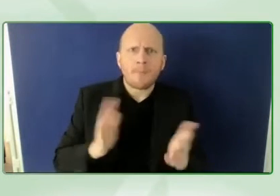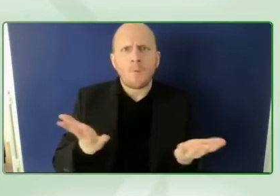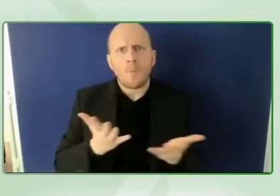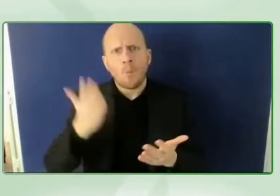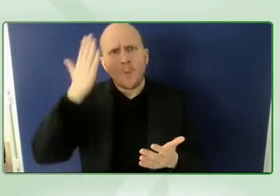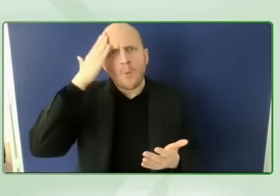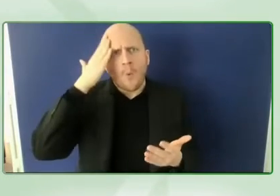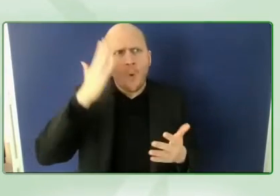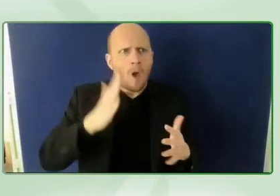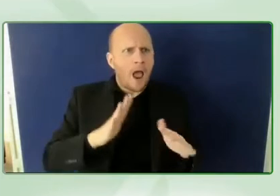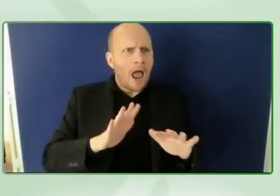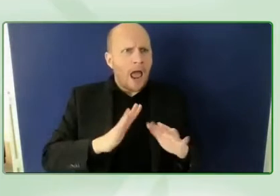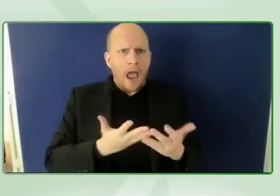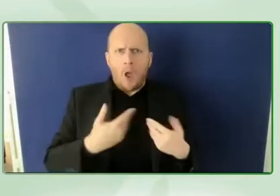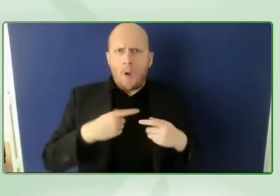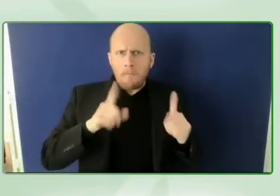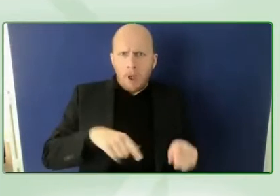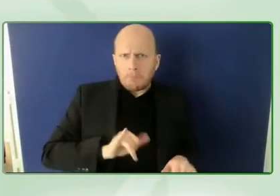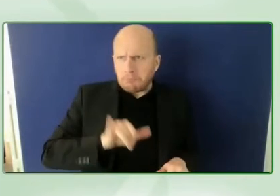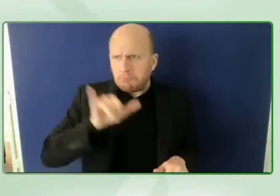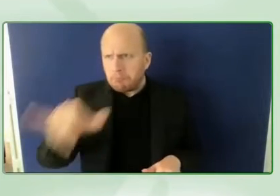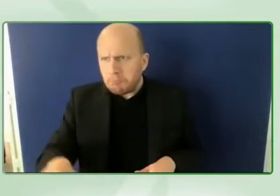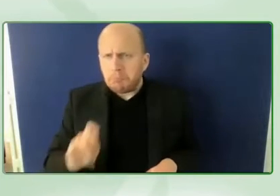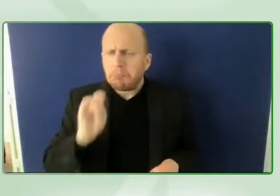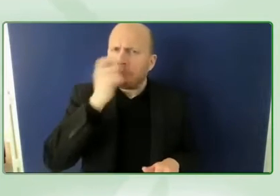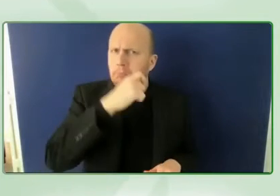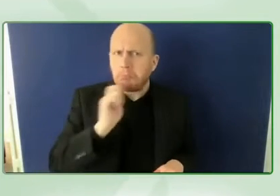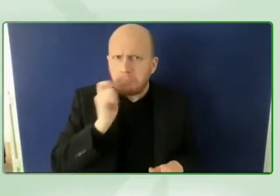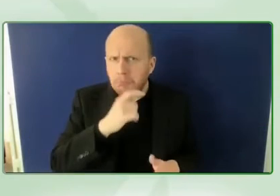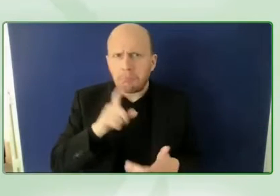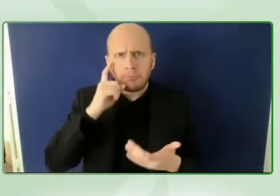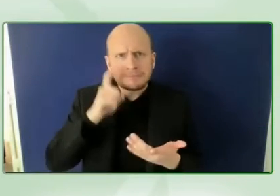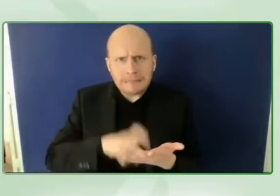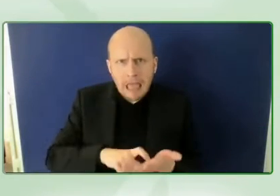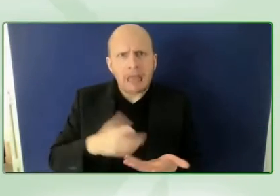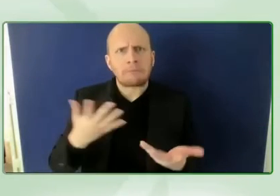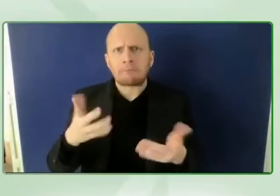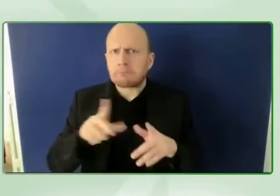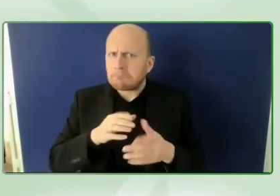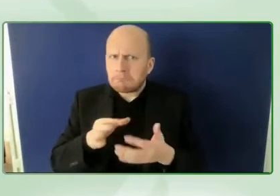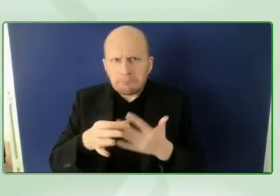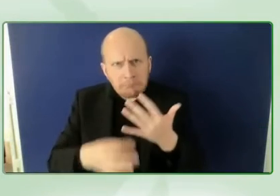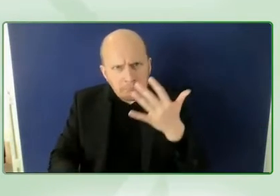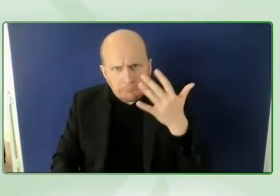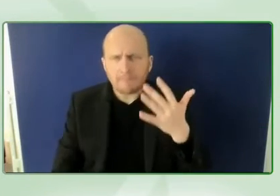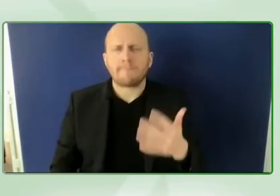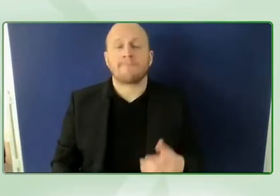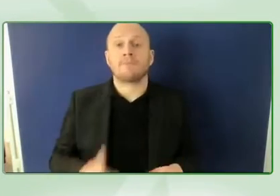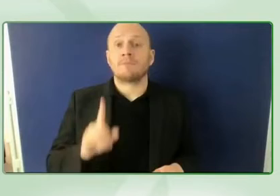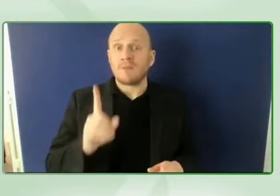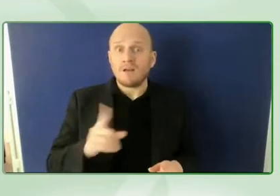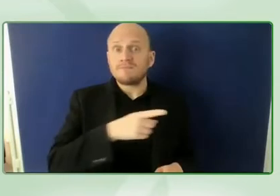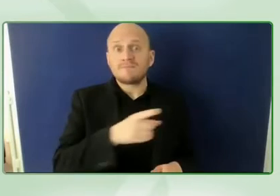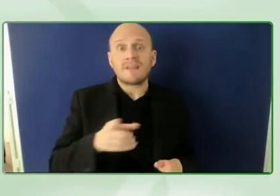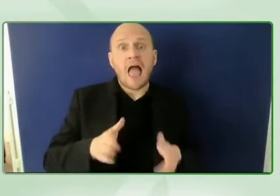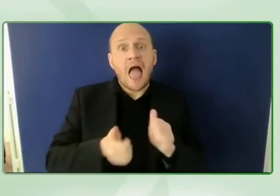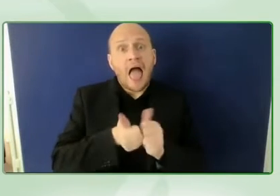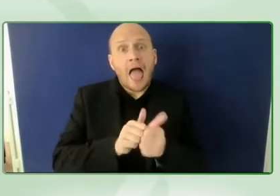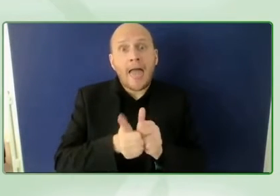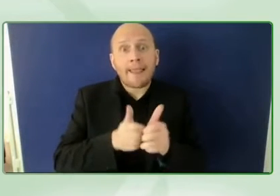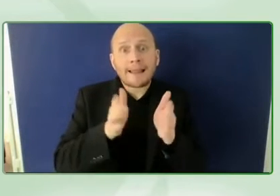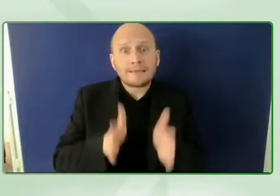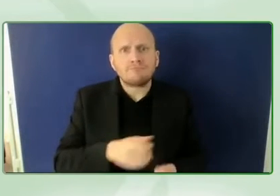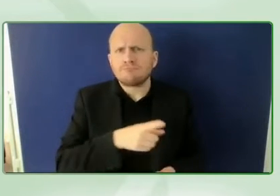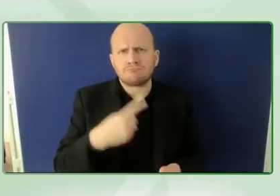games but the athletes who engaged with the campaign they were really receptive they said it was long overdue um they loved the fact that